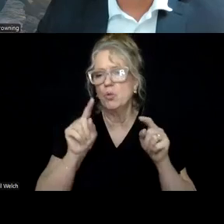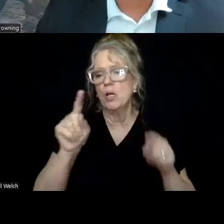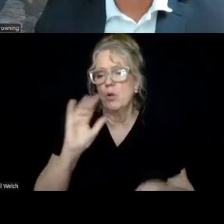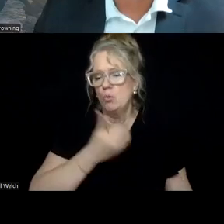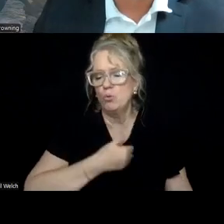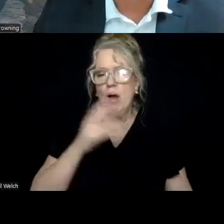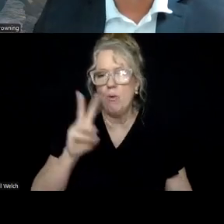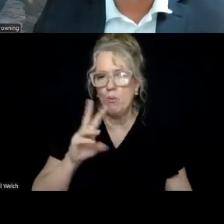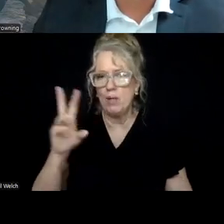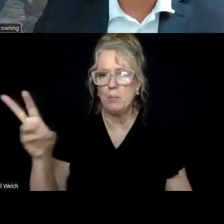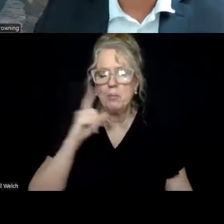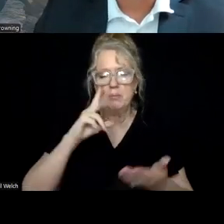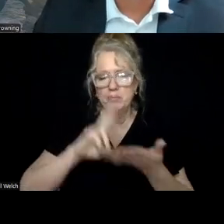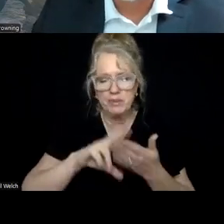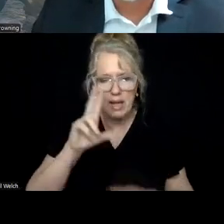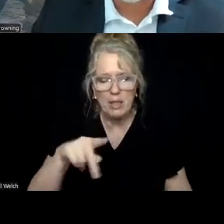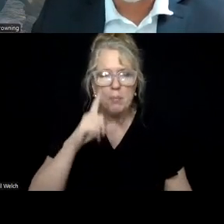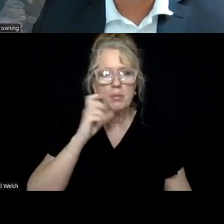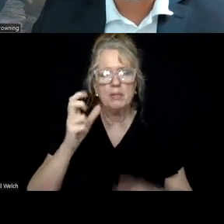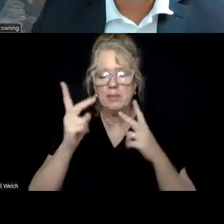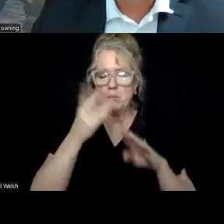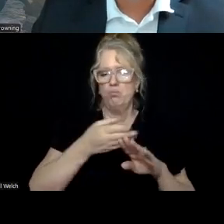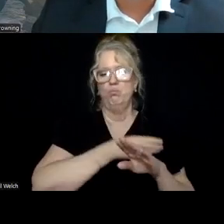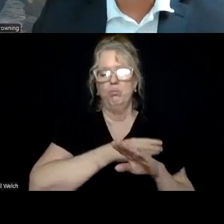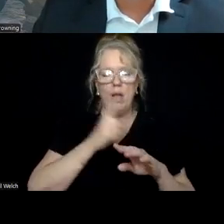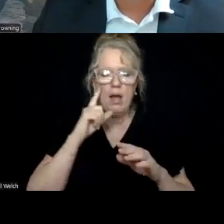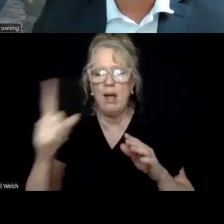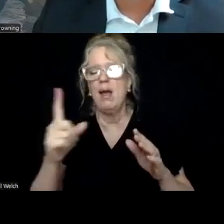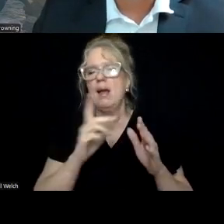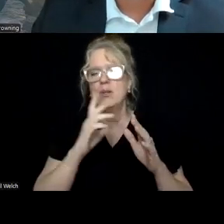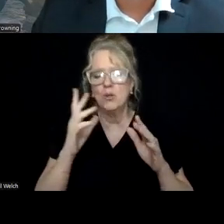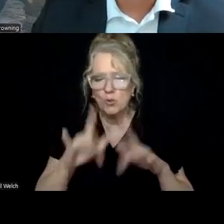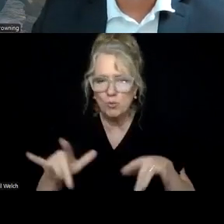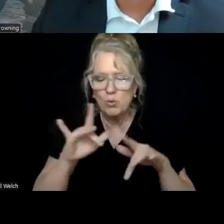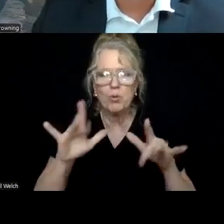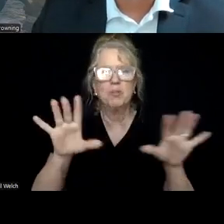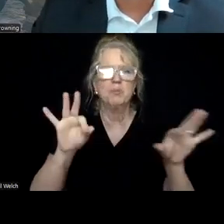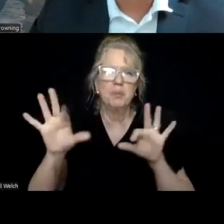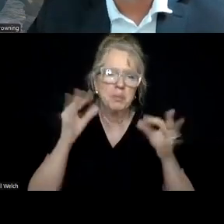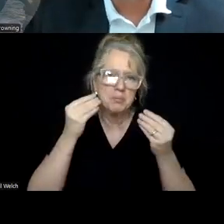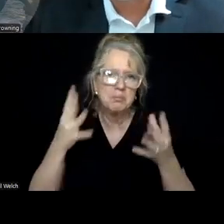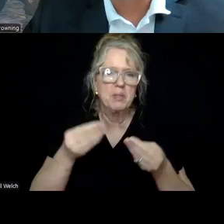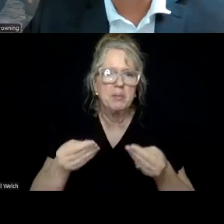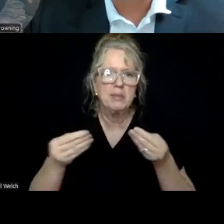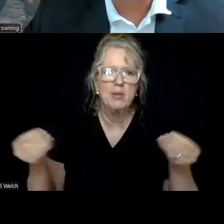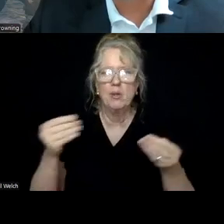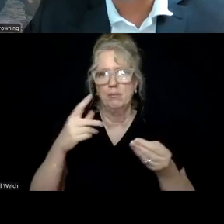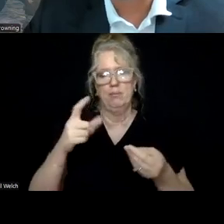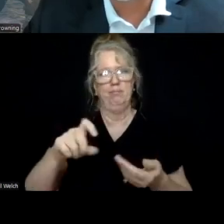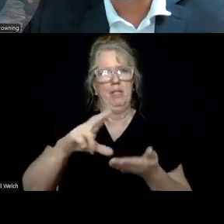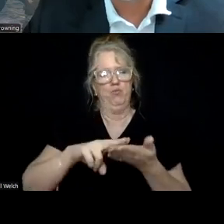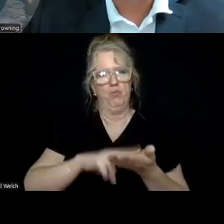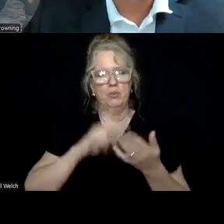website, sign up for updates, see prior recordings, check out materials. Remember that you do have to register